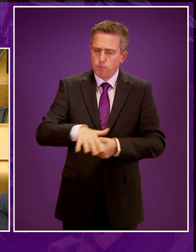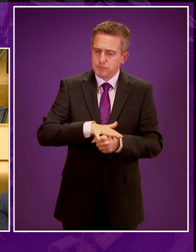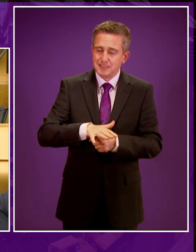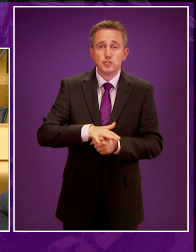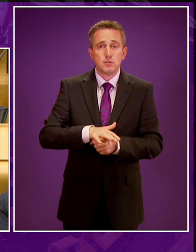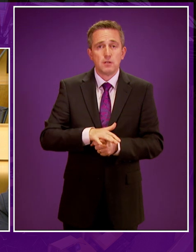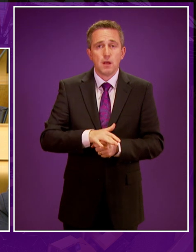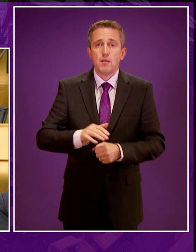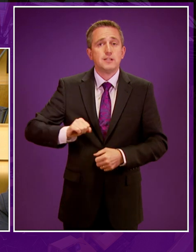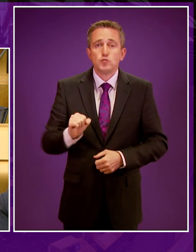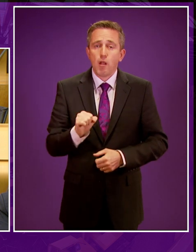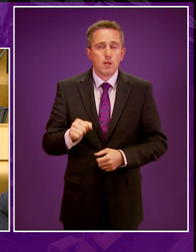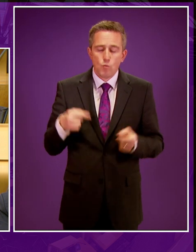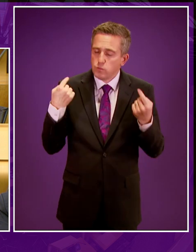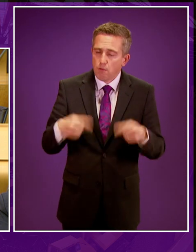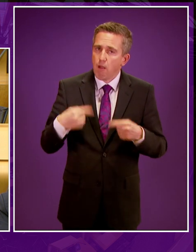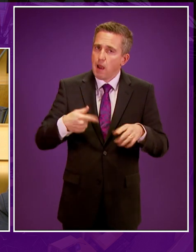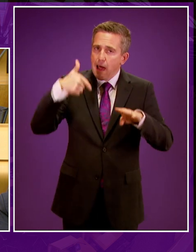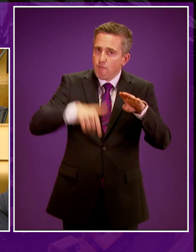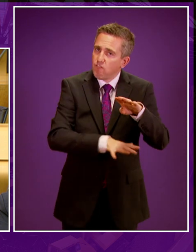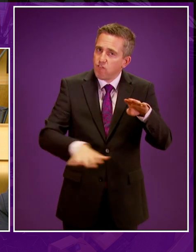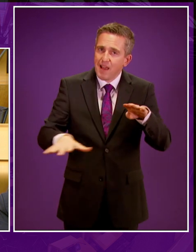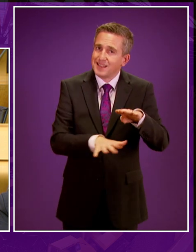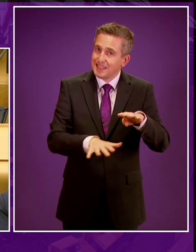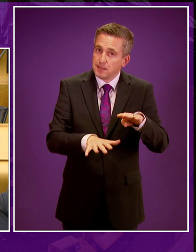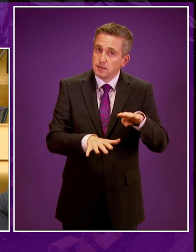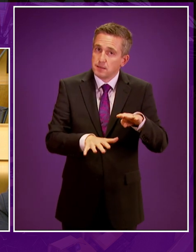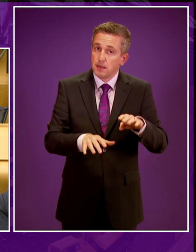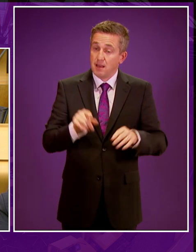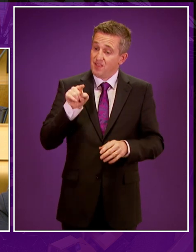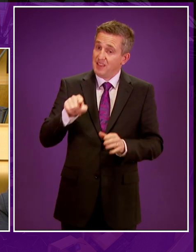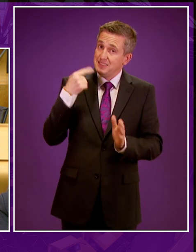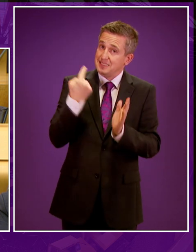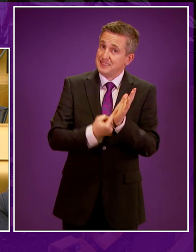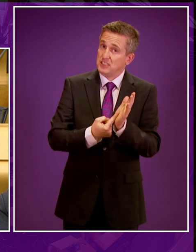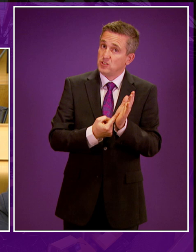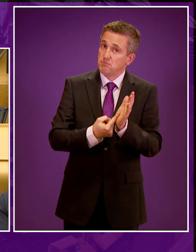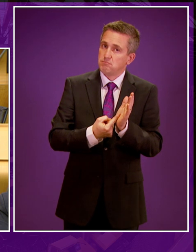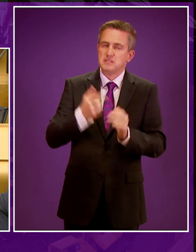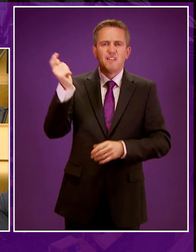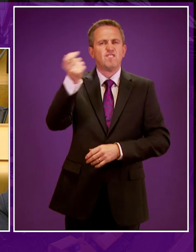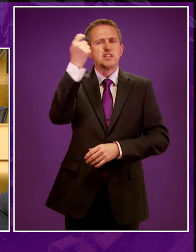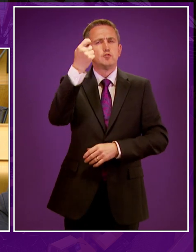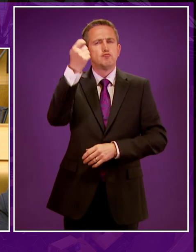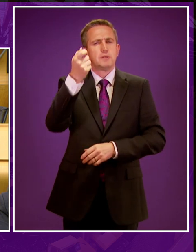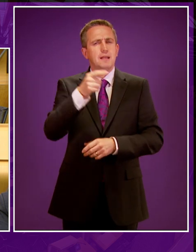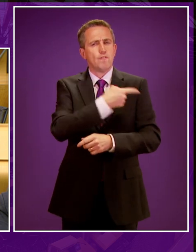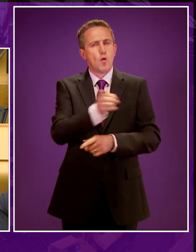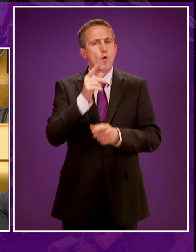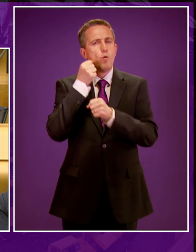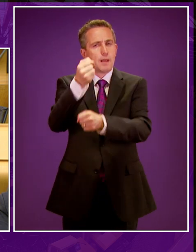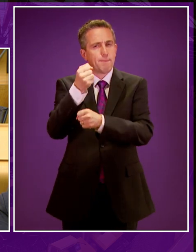fracking cannot and will not take place in Scotland. This decision is a victory for campaigners